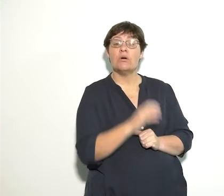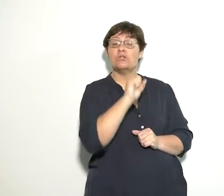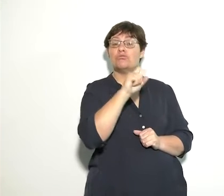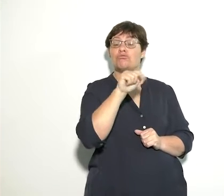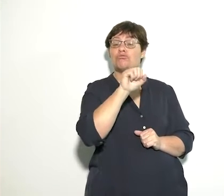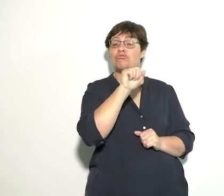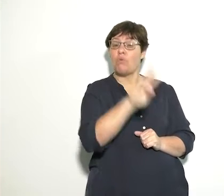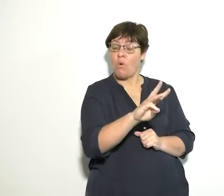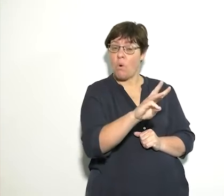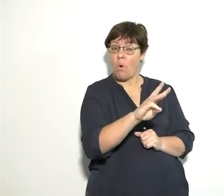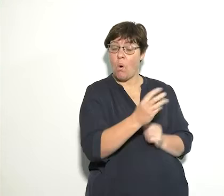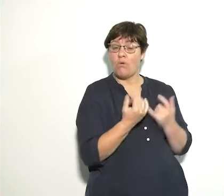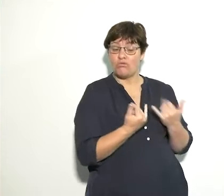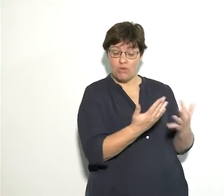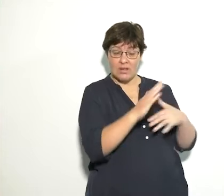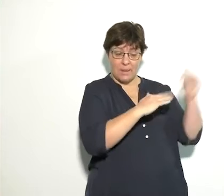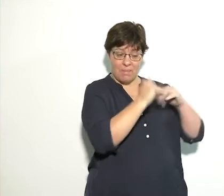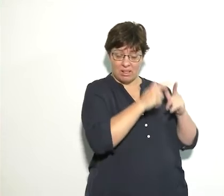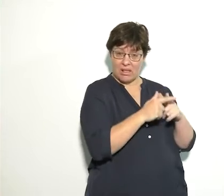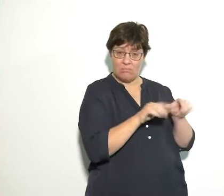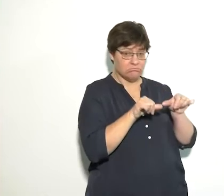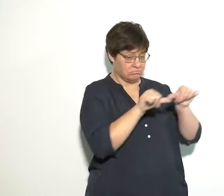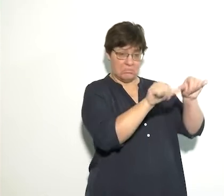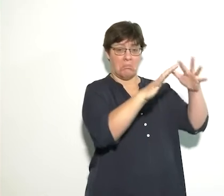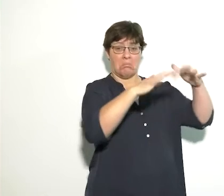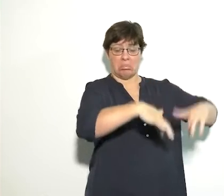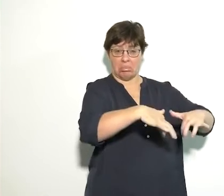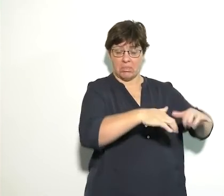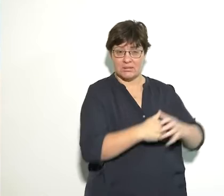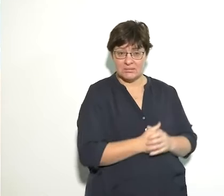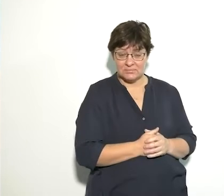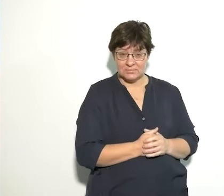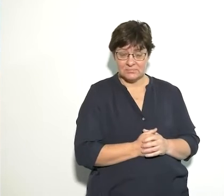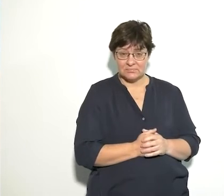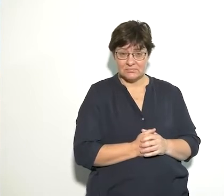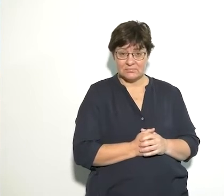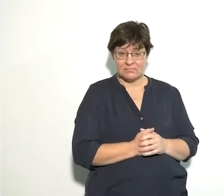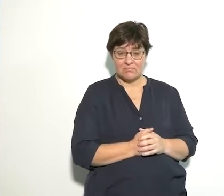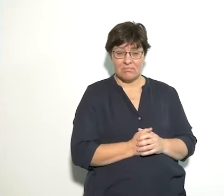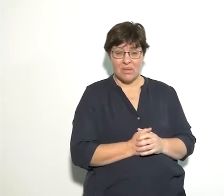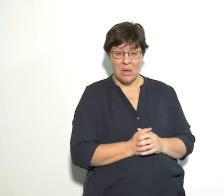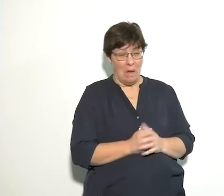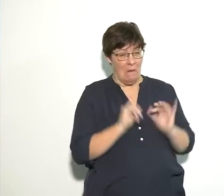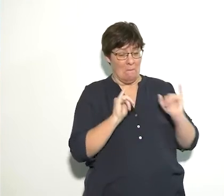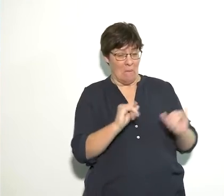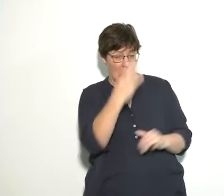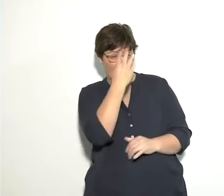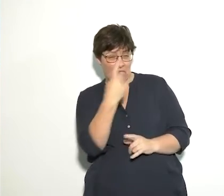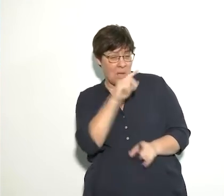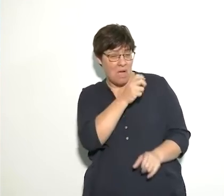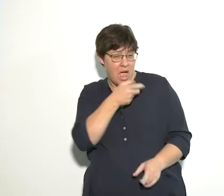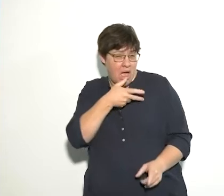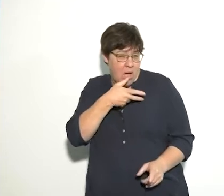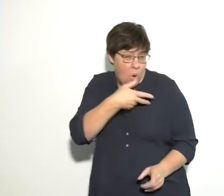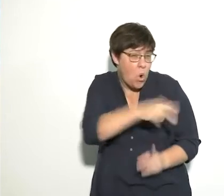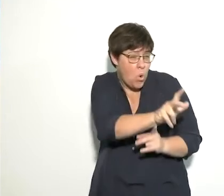his house with straw. But it didn't last very long. And the big bad wolf came and he